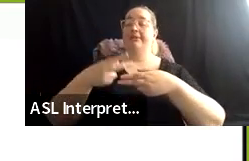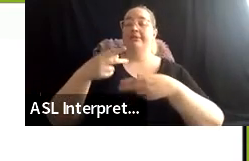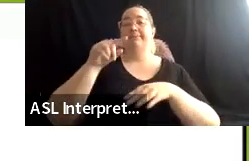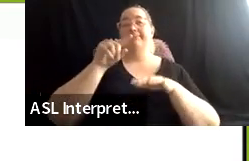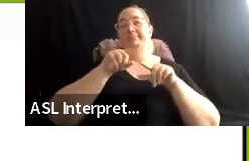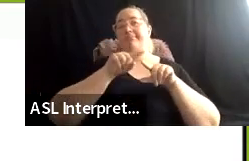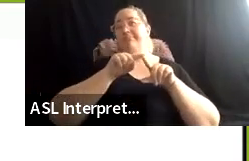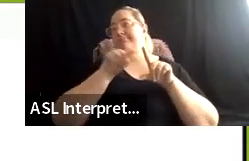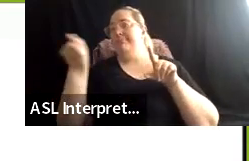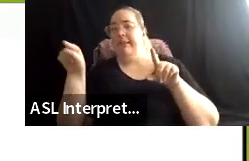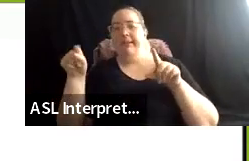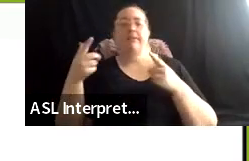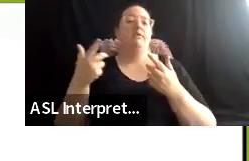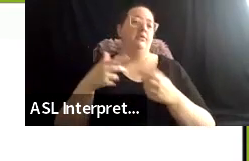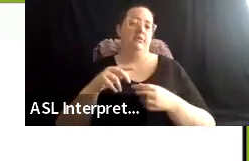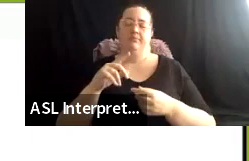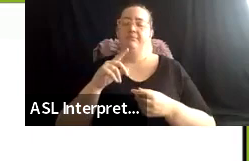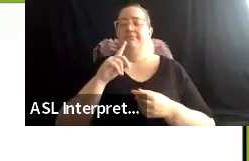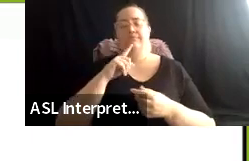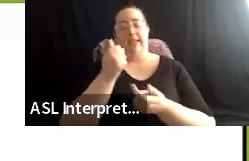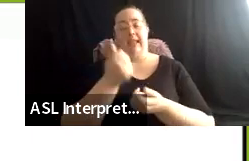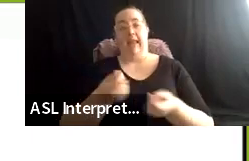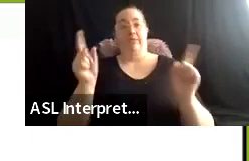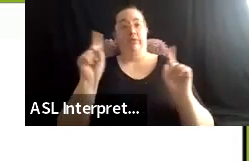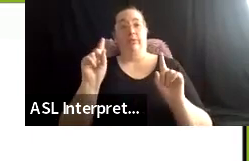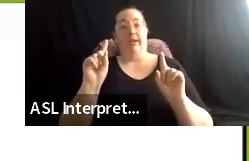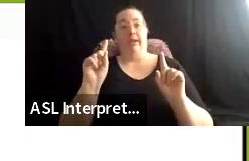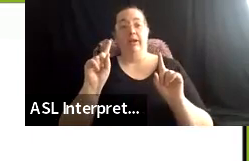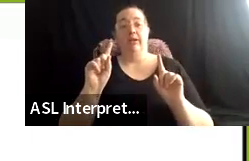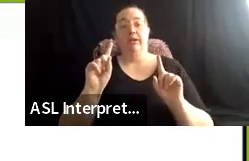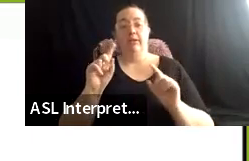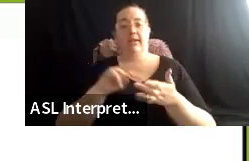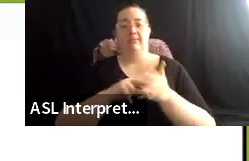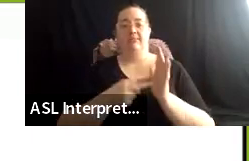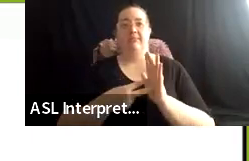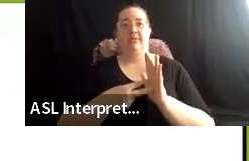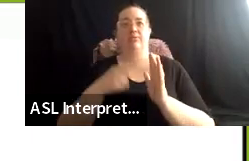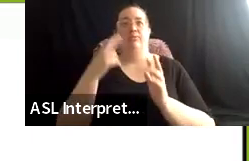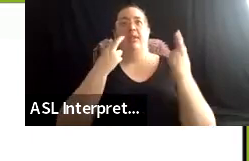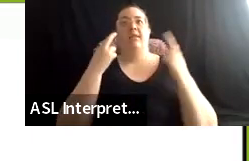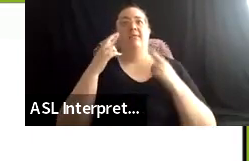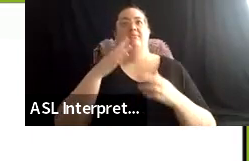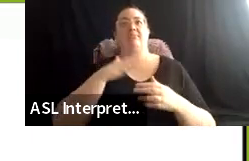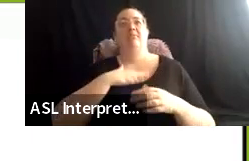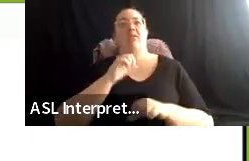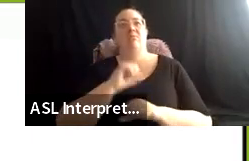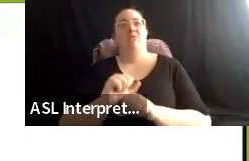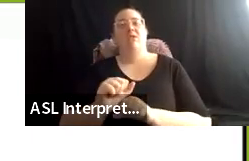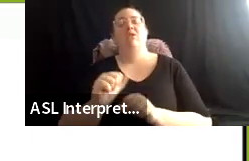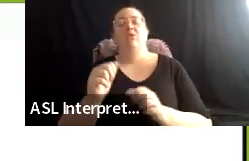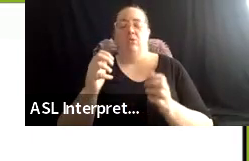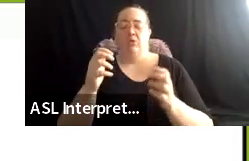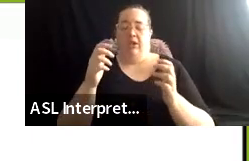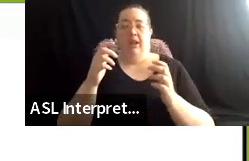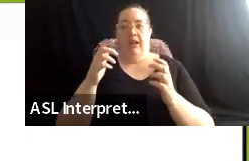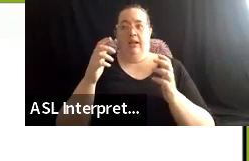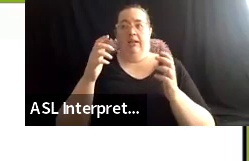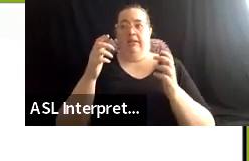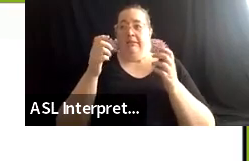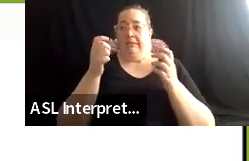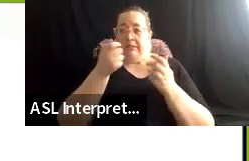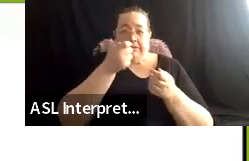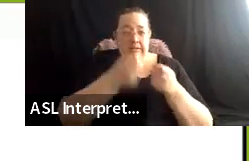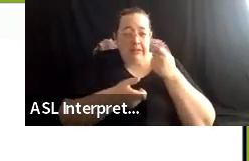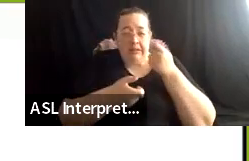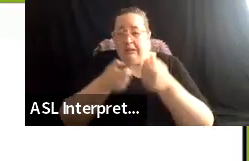yeah, kind of everywhere. And then you've just realized this, the scale of the work you have to do. It's very little, little tiny, thousands, millions of little things.